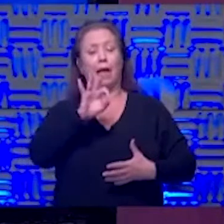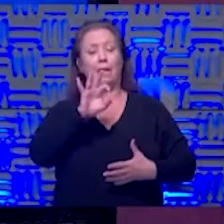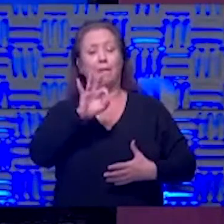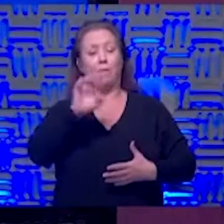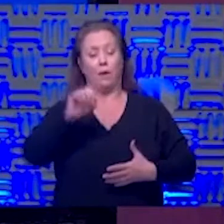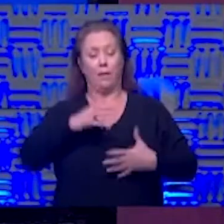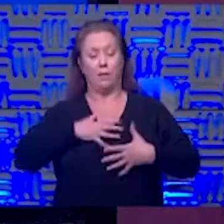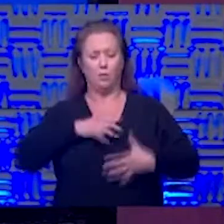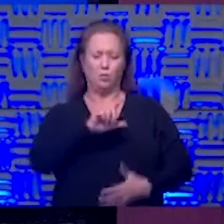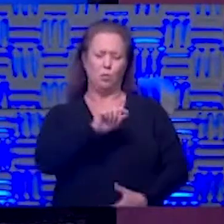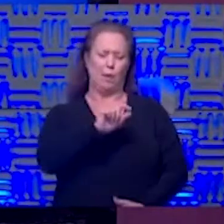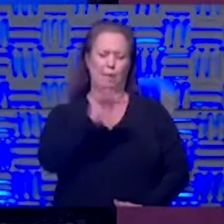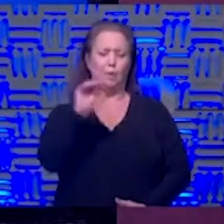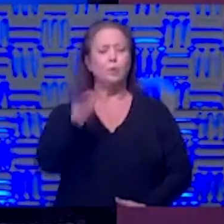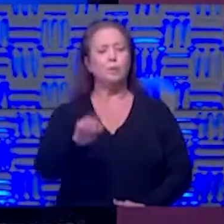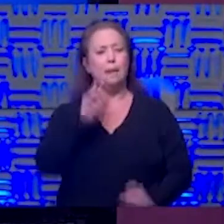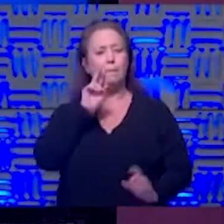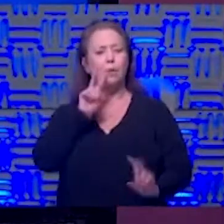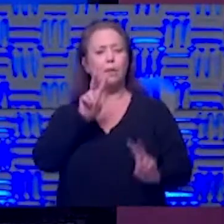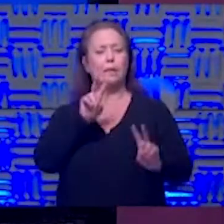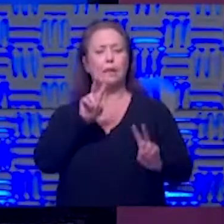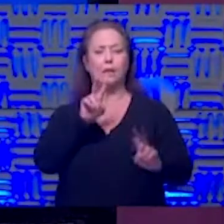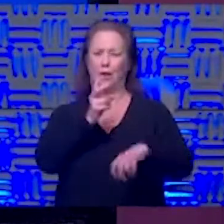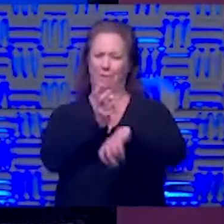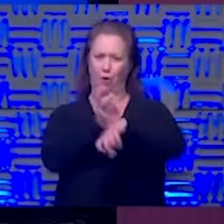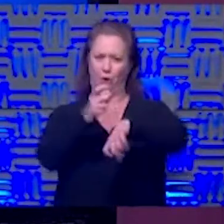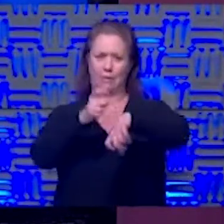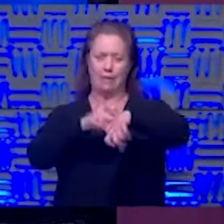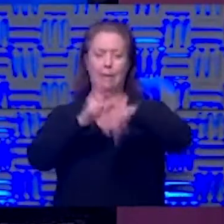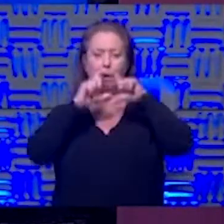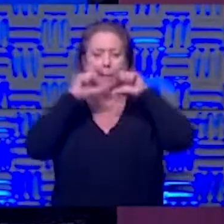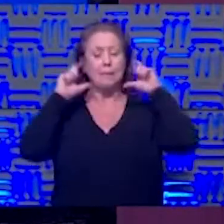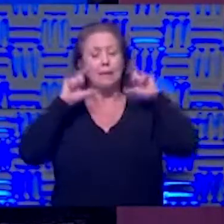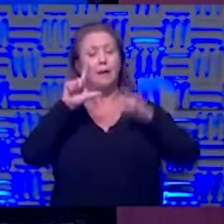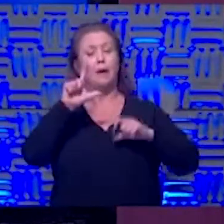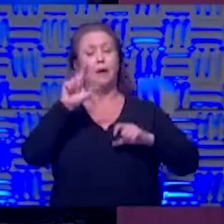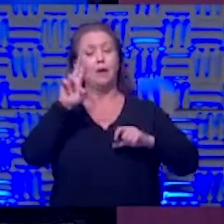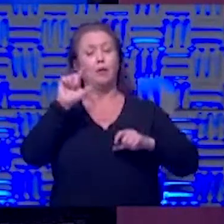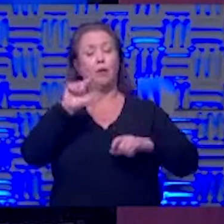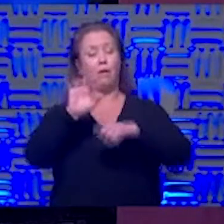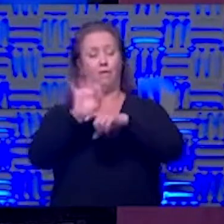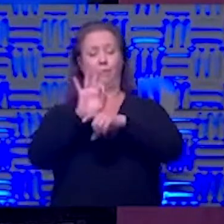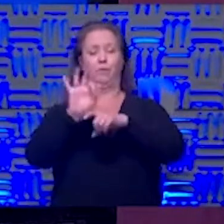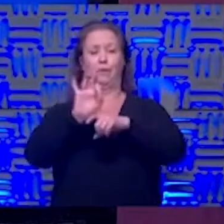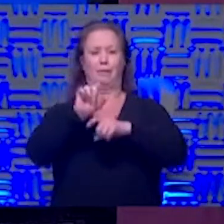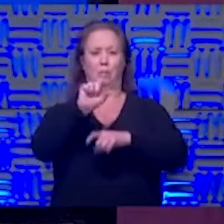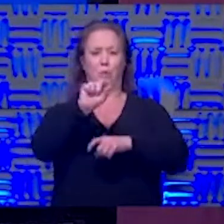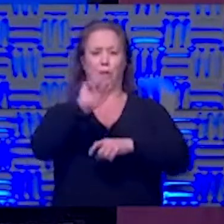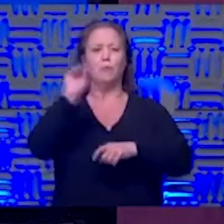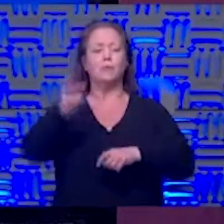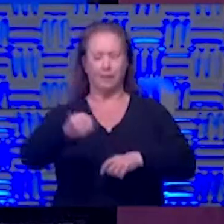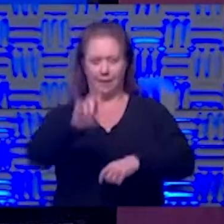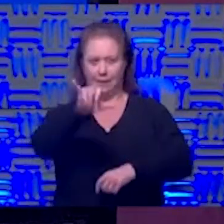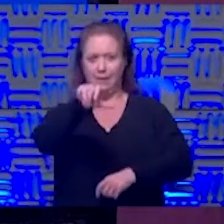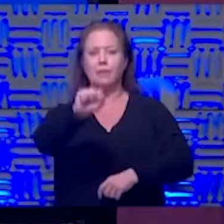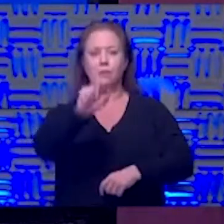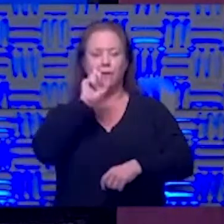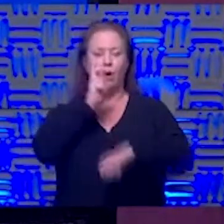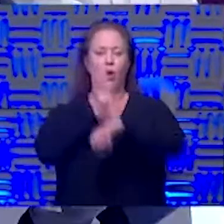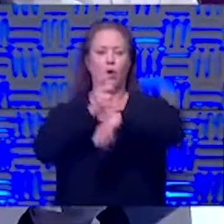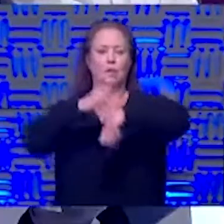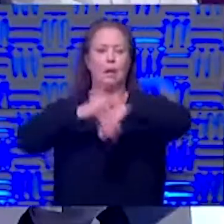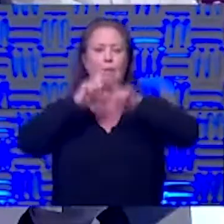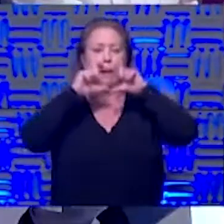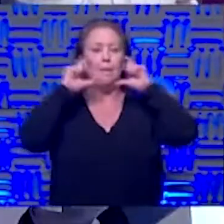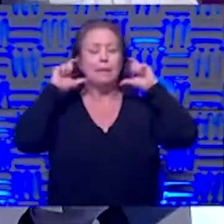is running around 20 predicted you're gonna have hard time wearing masks that means your lung function is about 20 of what it should be yeah you probably have a hard time wearing a mask and